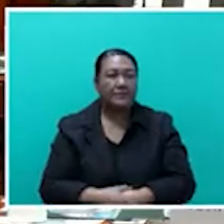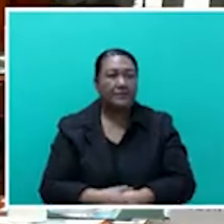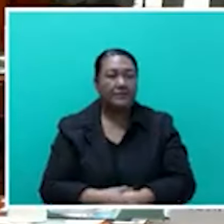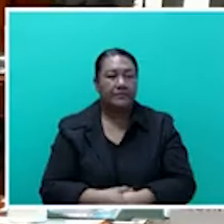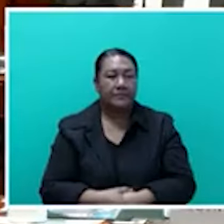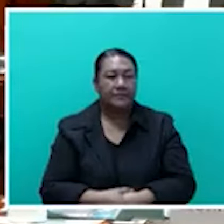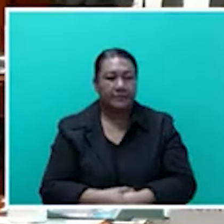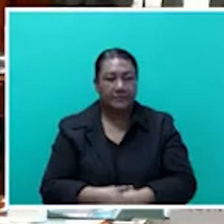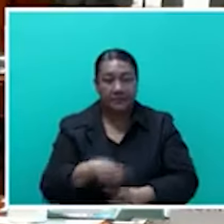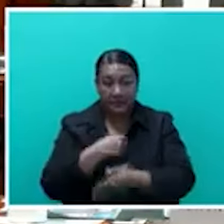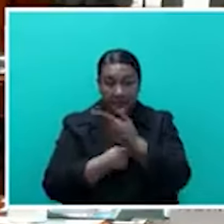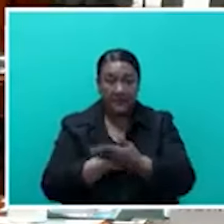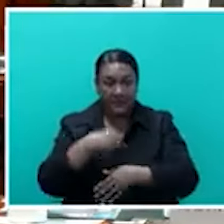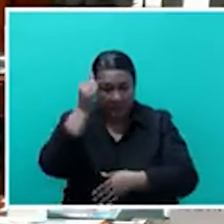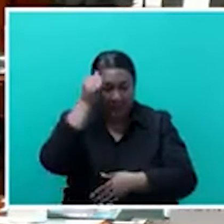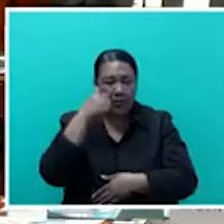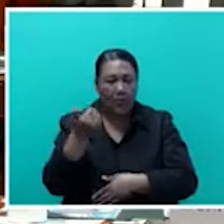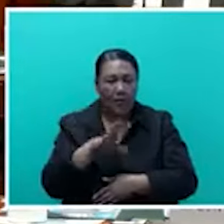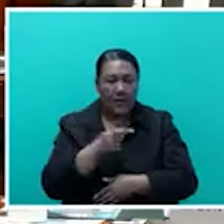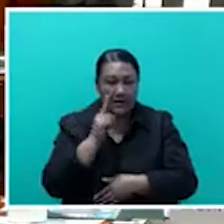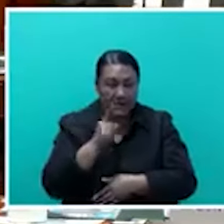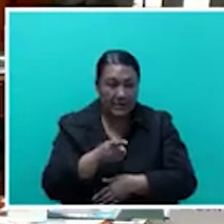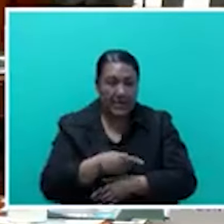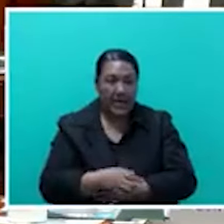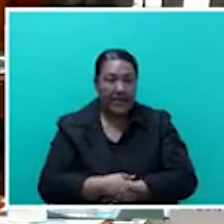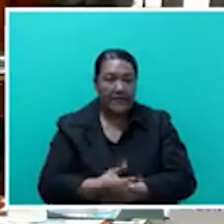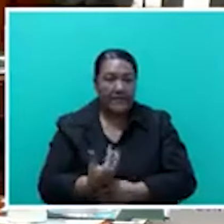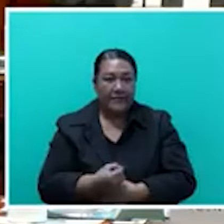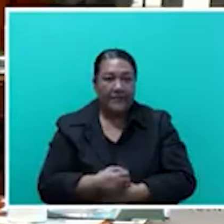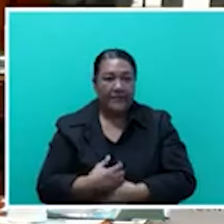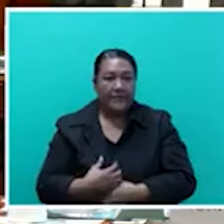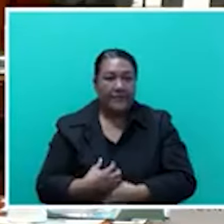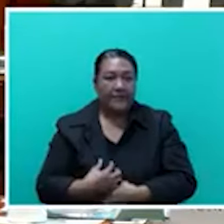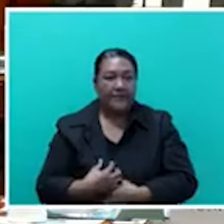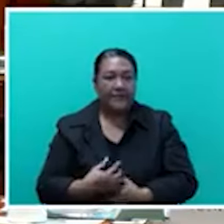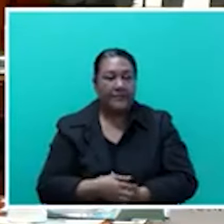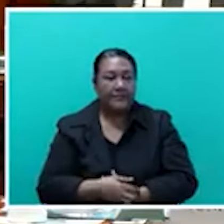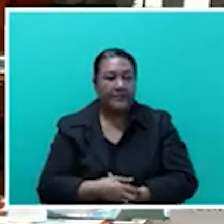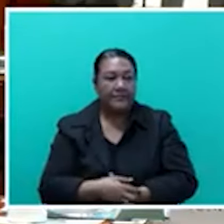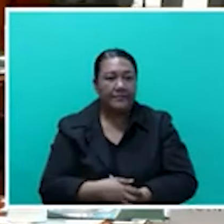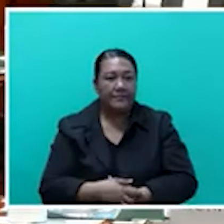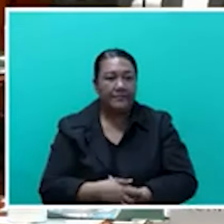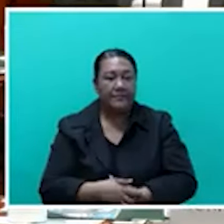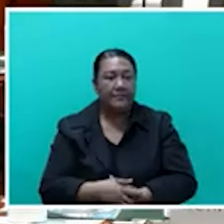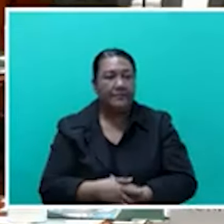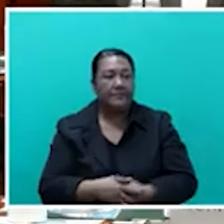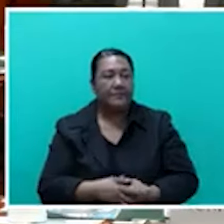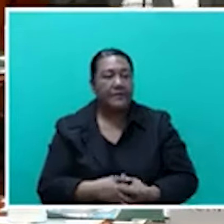seen this big flow of people out of Fiji